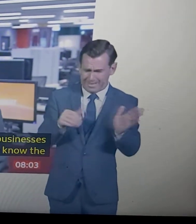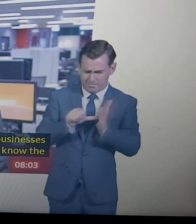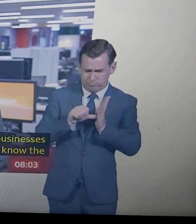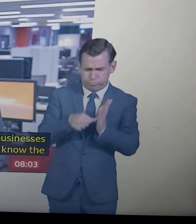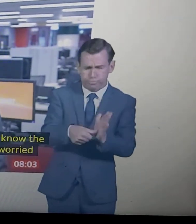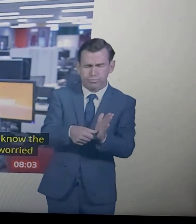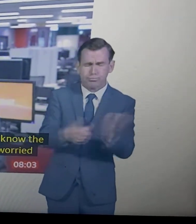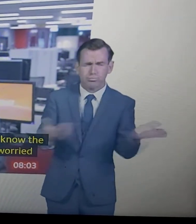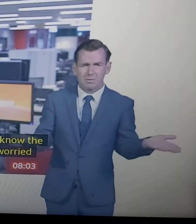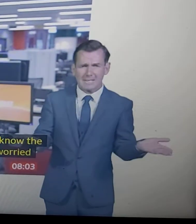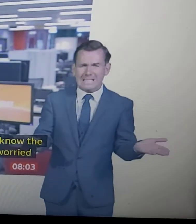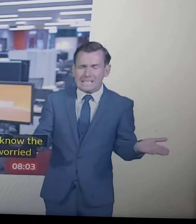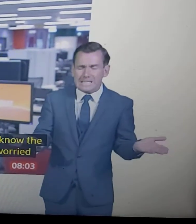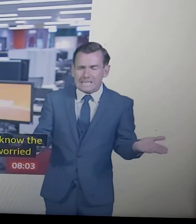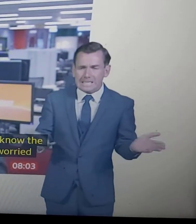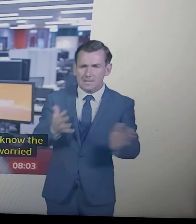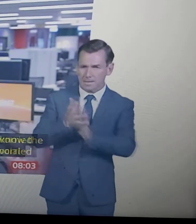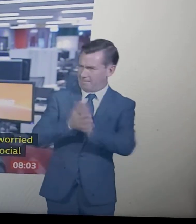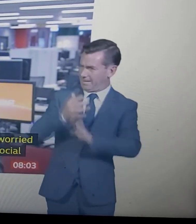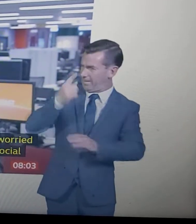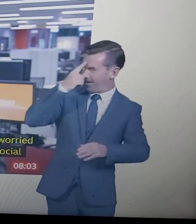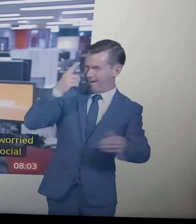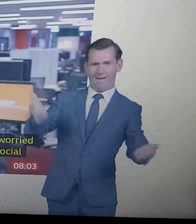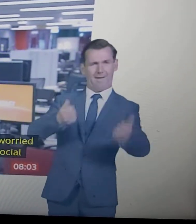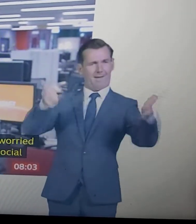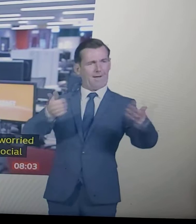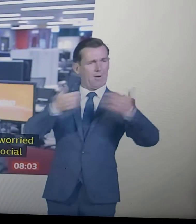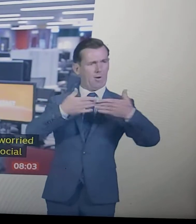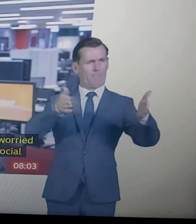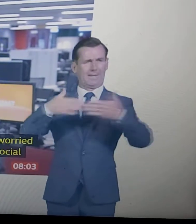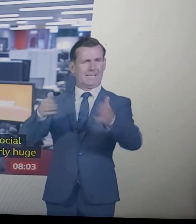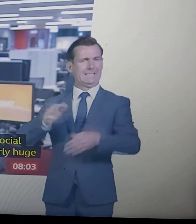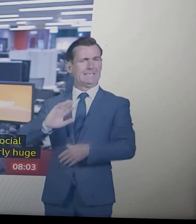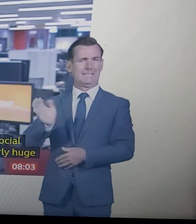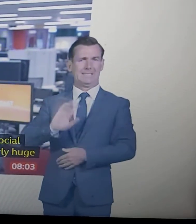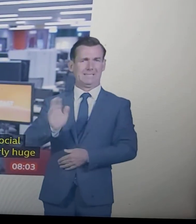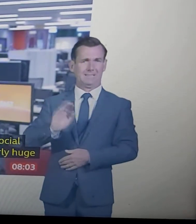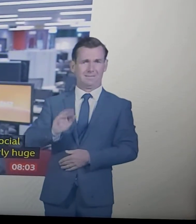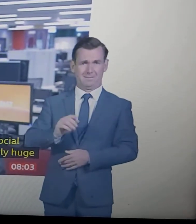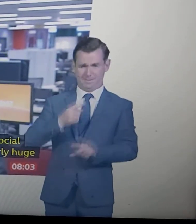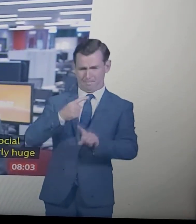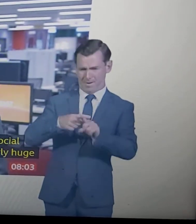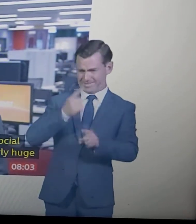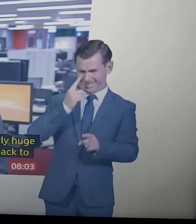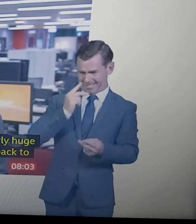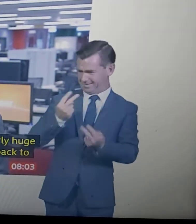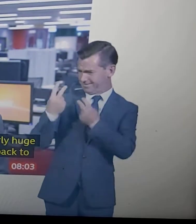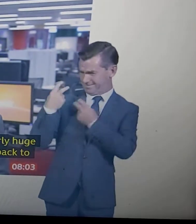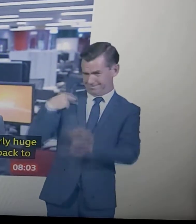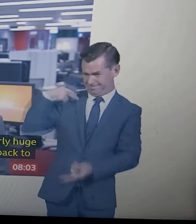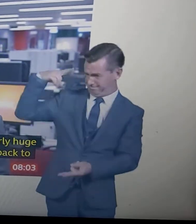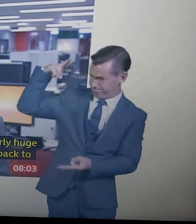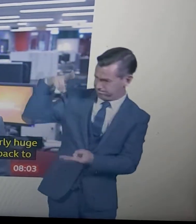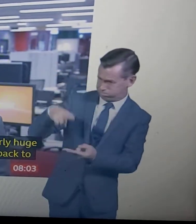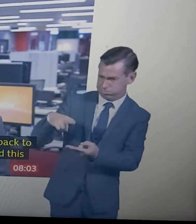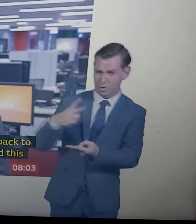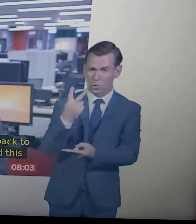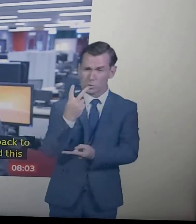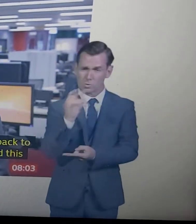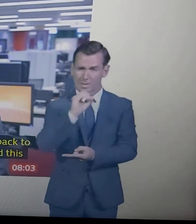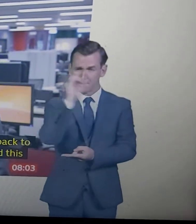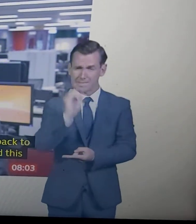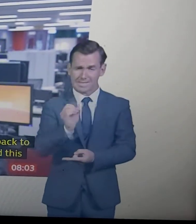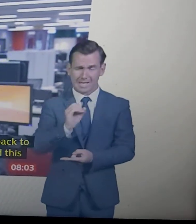normal. And as we've heard this morning, what's already happened is a significant fall-off in economic activity. Yeah, absolutely